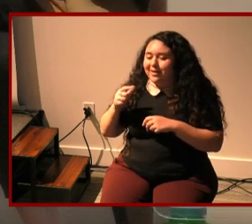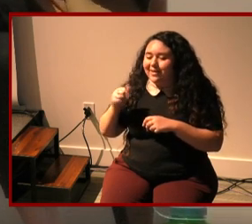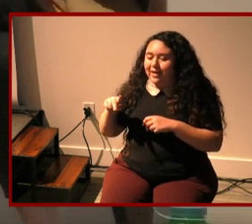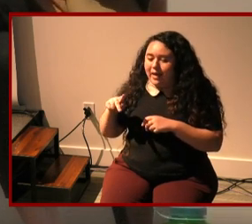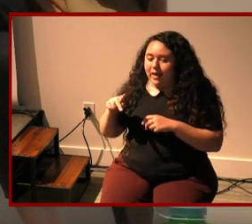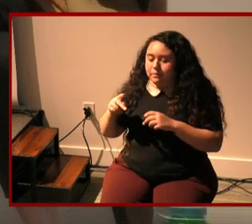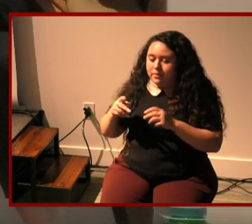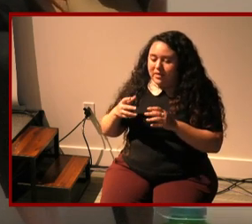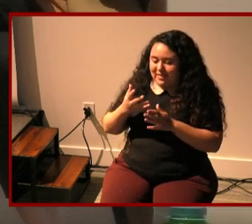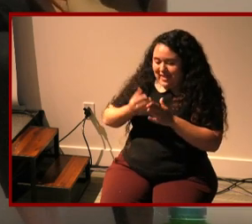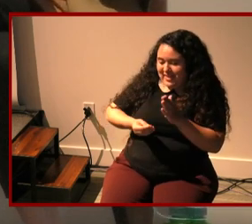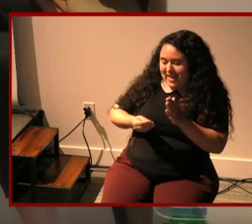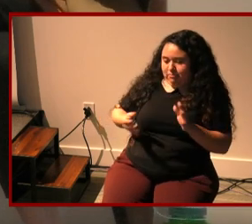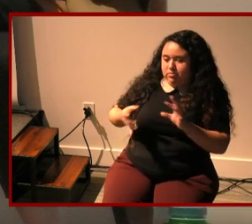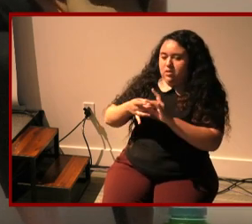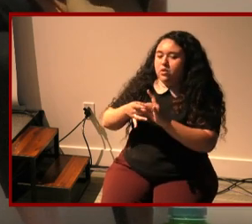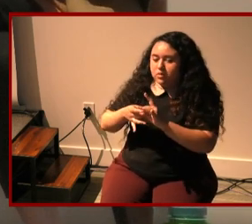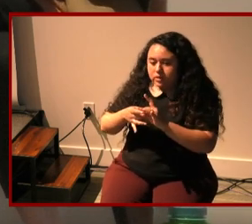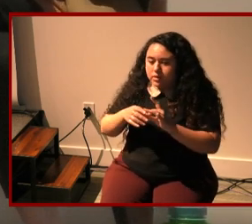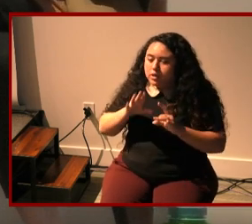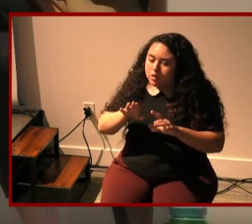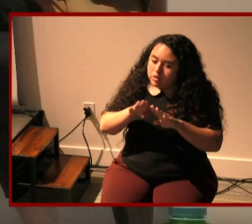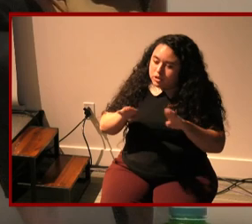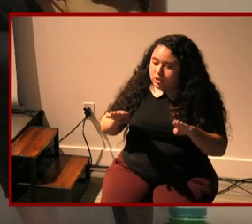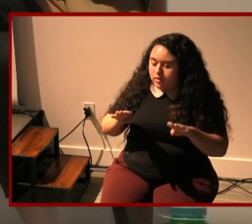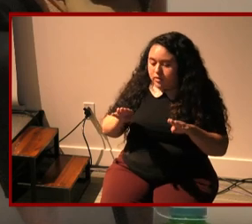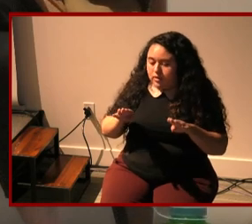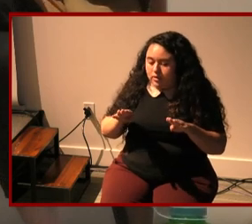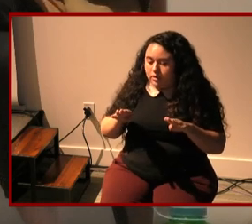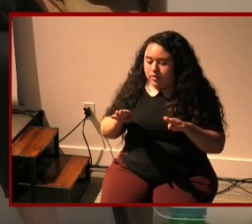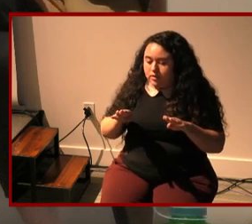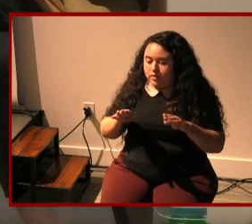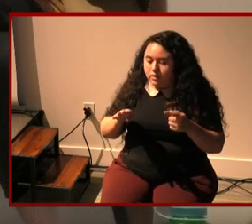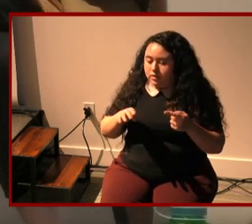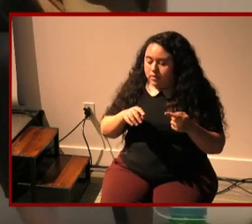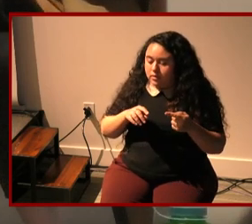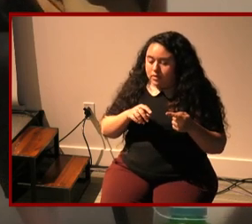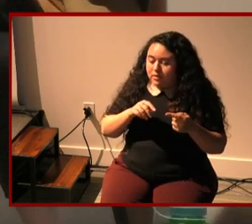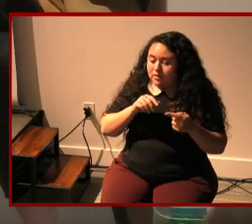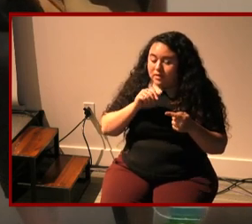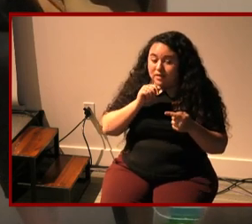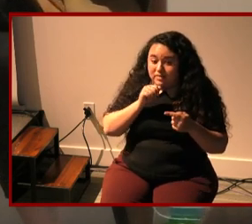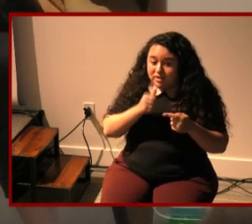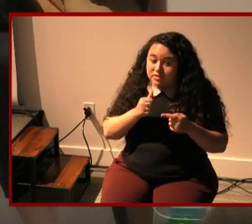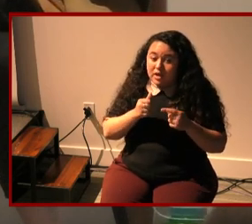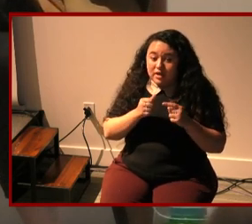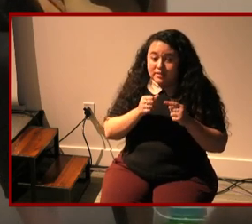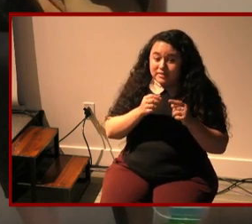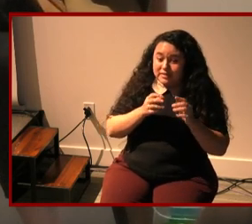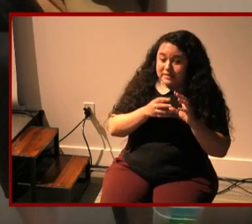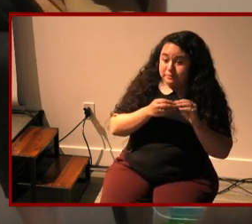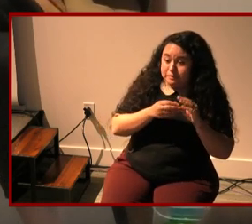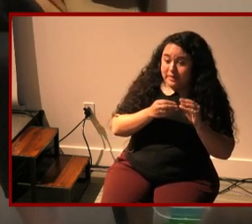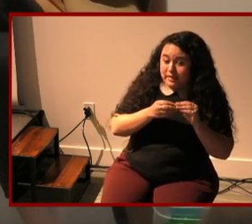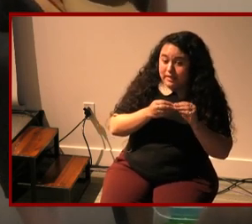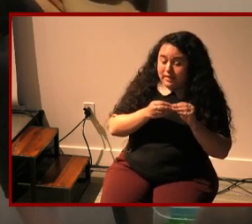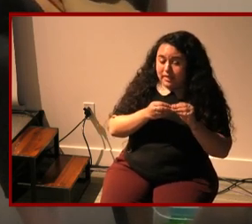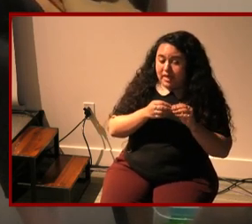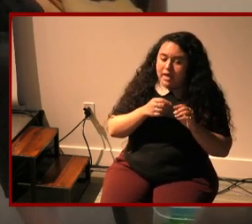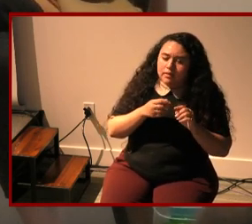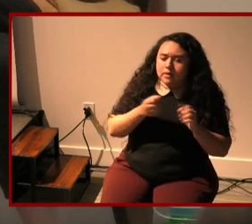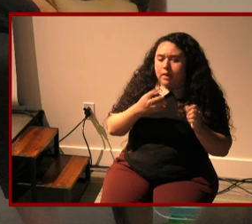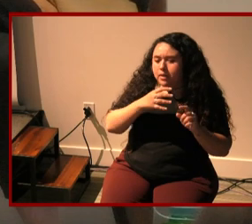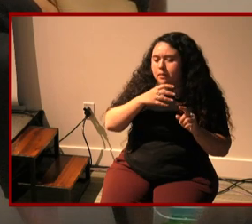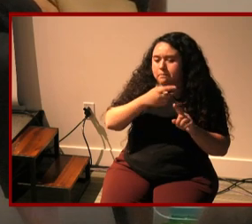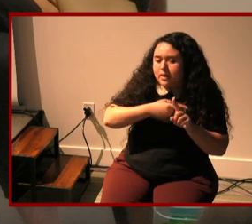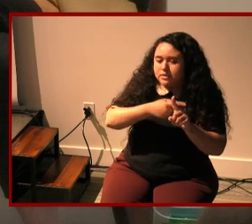child is not babbling at this many months we need to get them into speech therapy what i think would be like